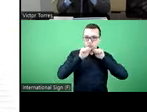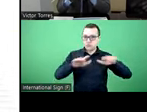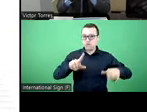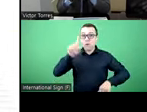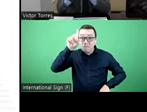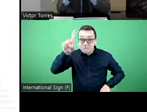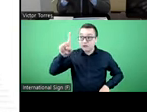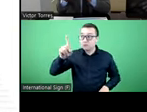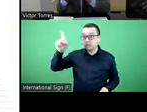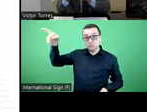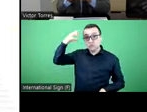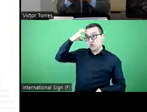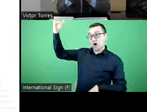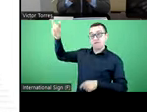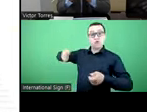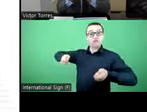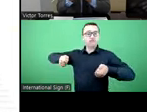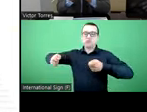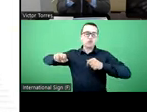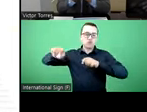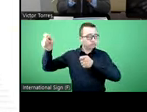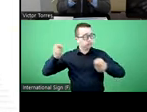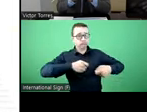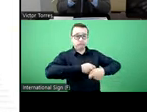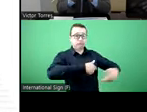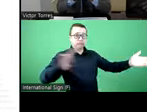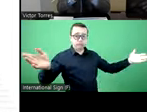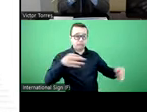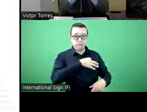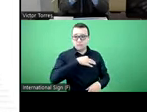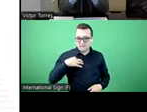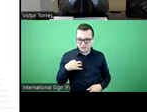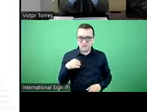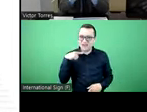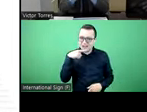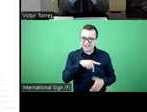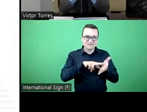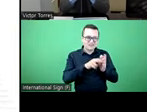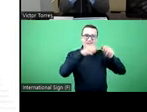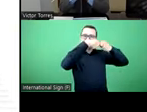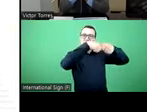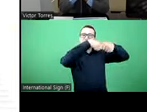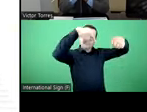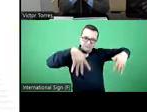a service, a public service, but is provided by the private sector.